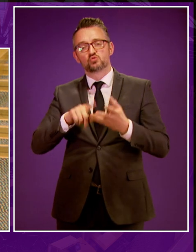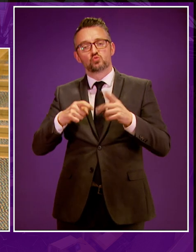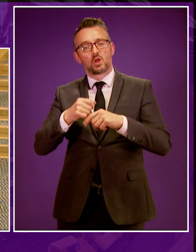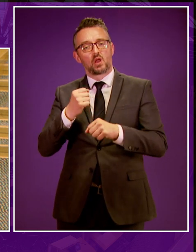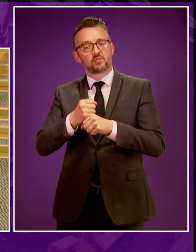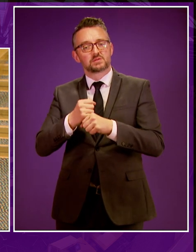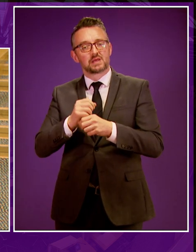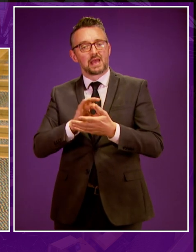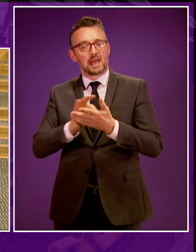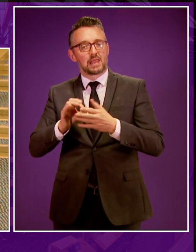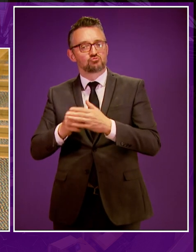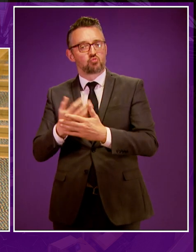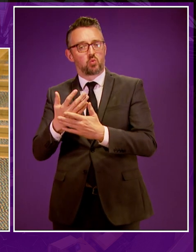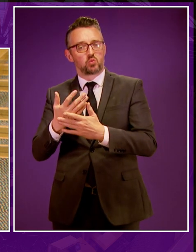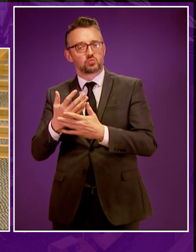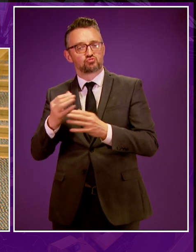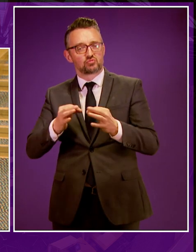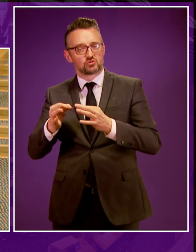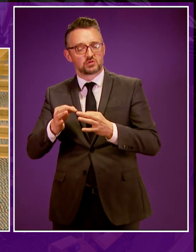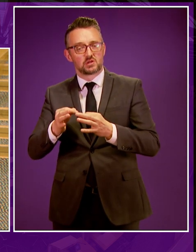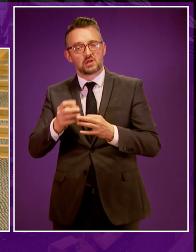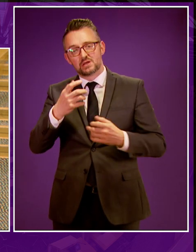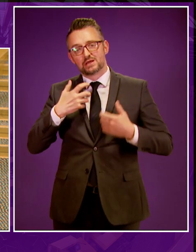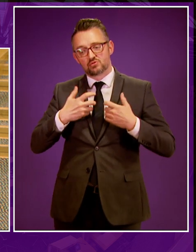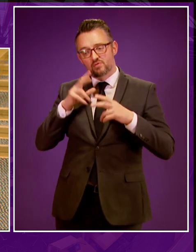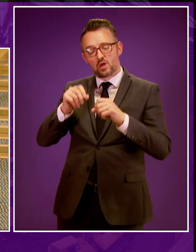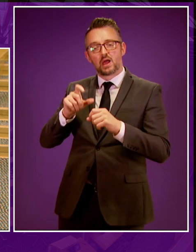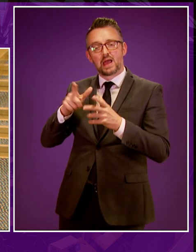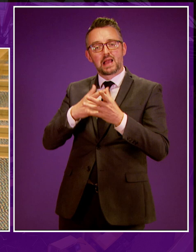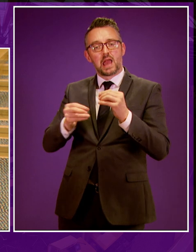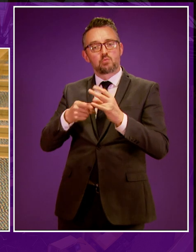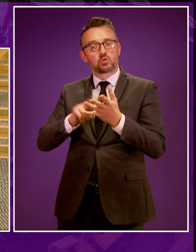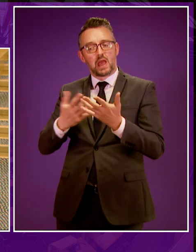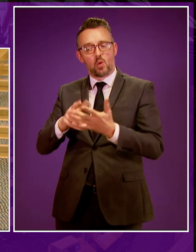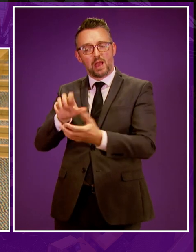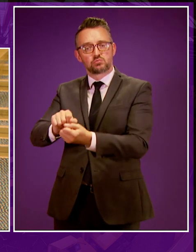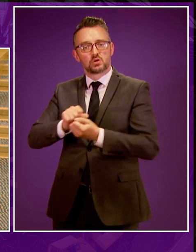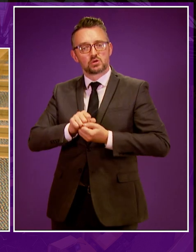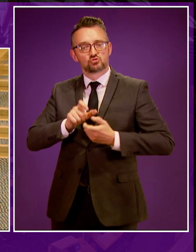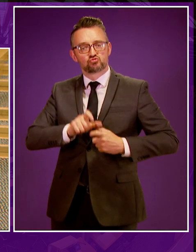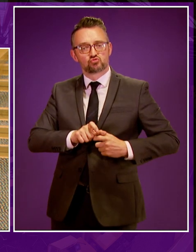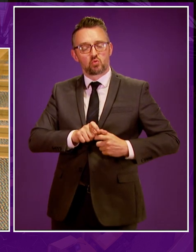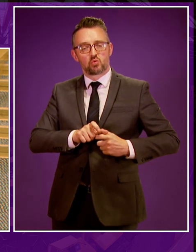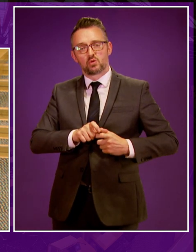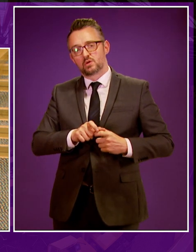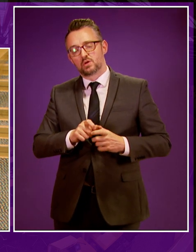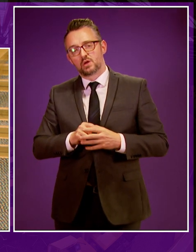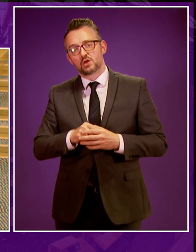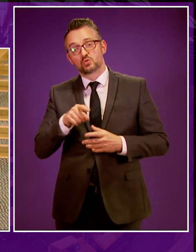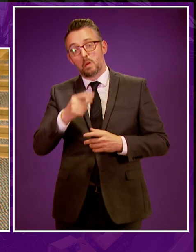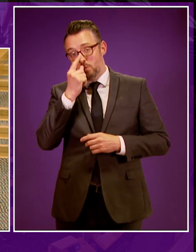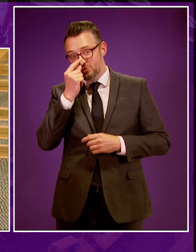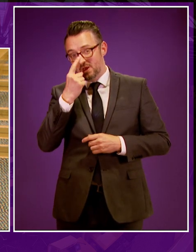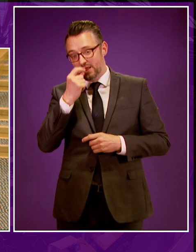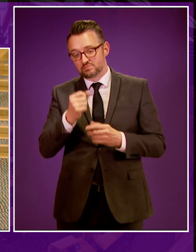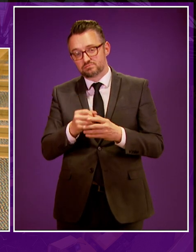and its renewed, if rather belated, but welcome interest in carbon capture usage and storage. And under the right conditions, this technology has the potential to